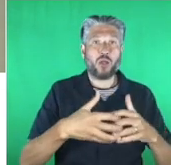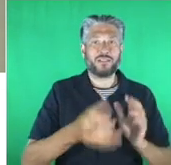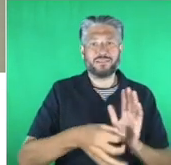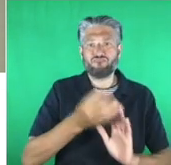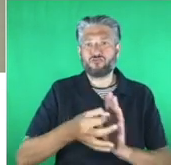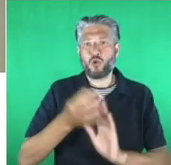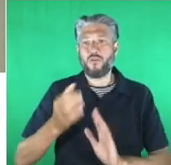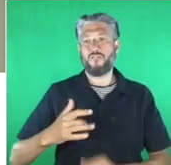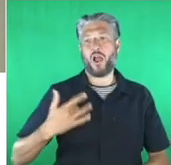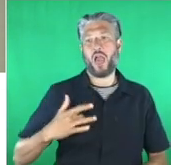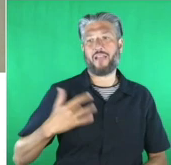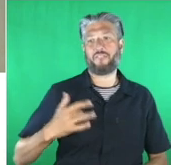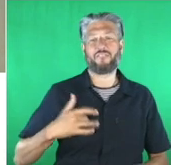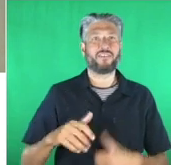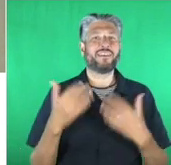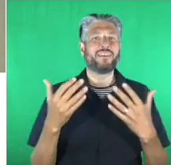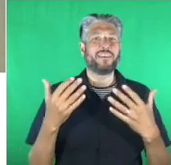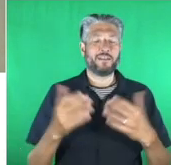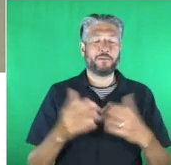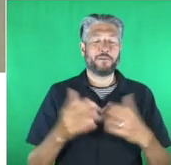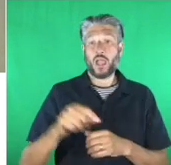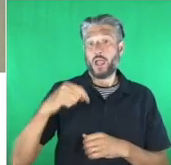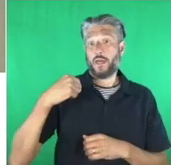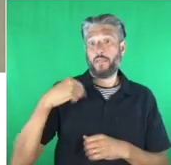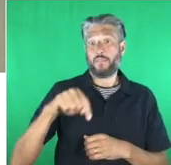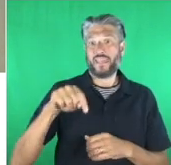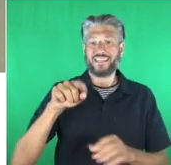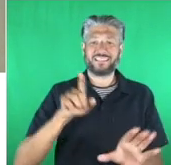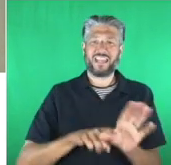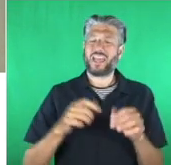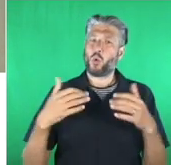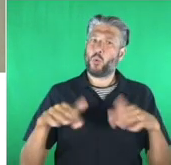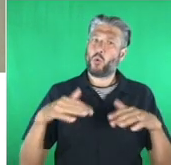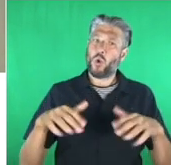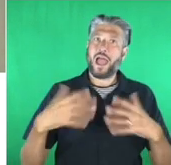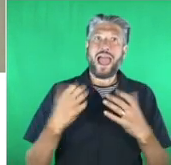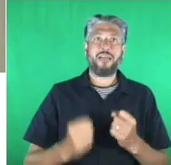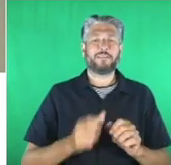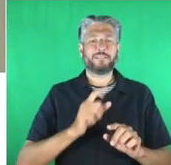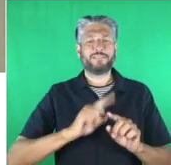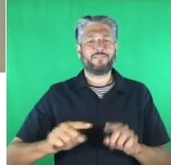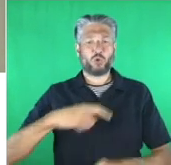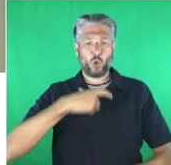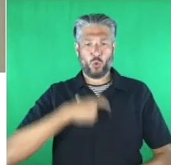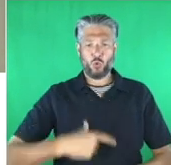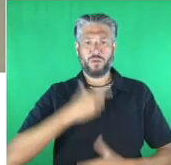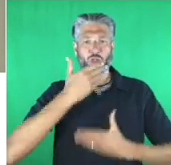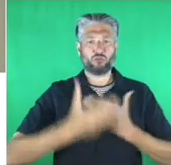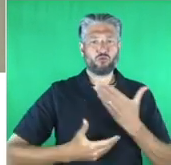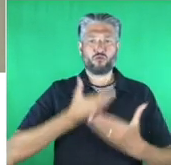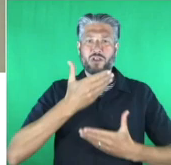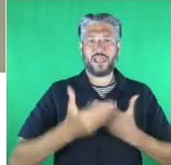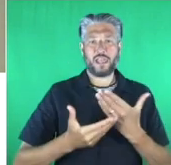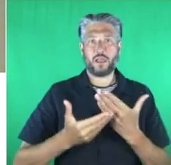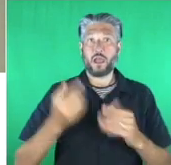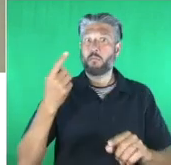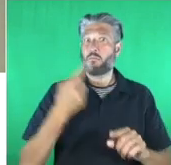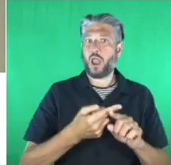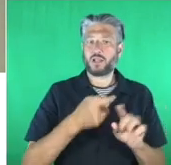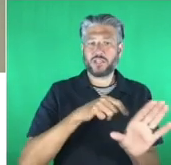what stands out above anything else are the human and personal stories behind the different entries and the dedication of the young people behind them